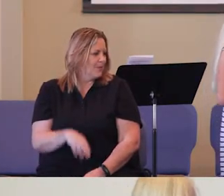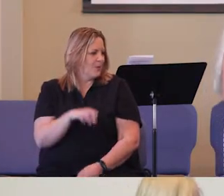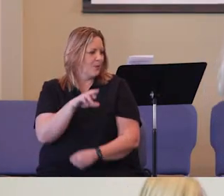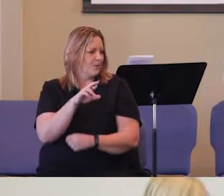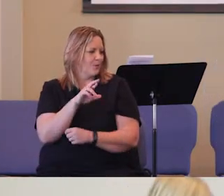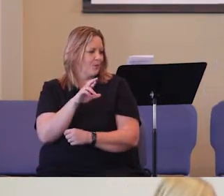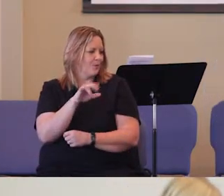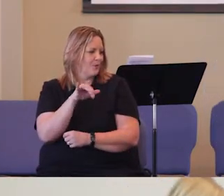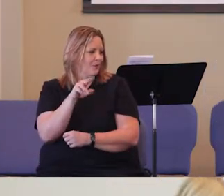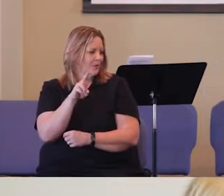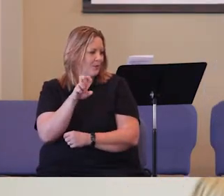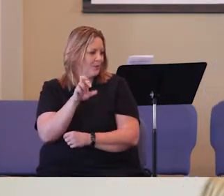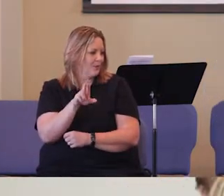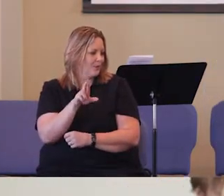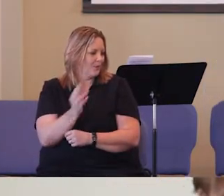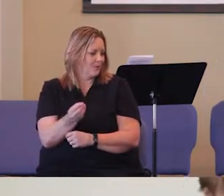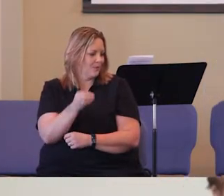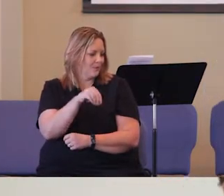River, put some of yours in.